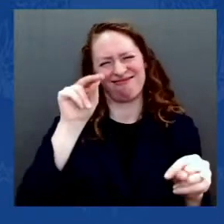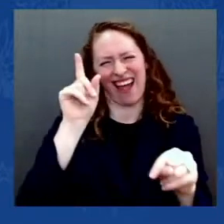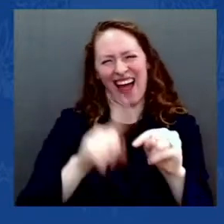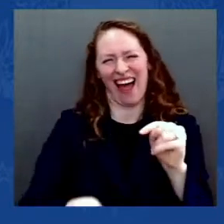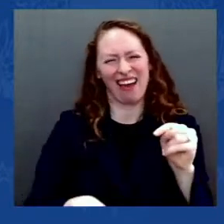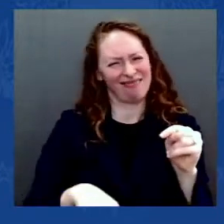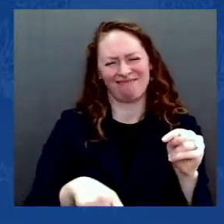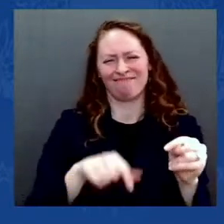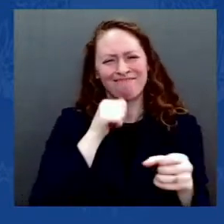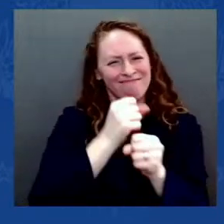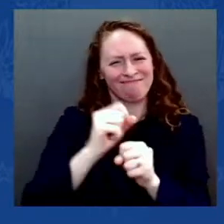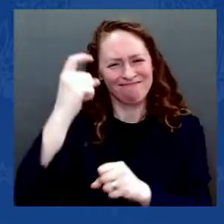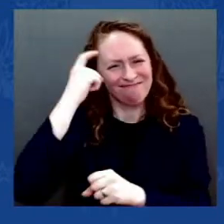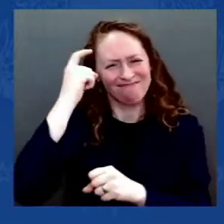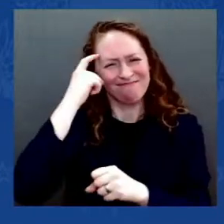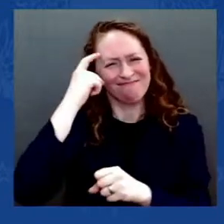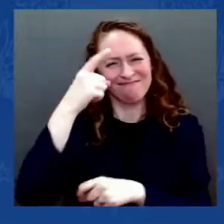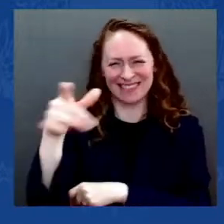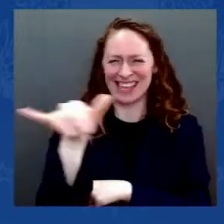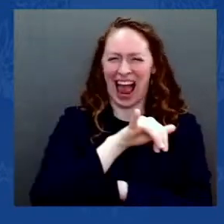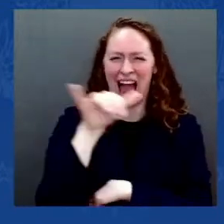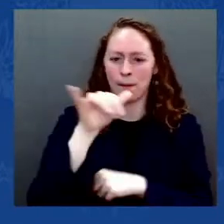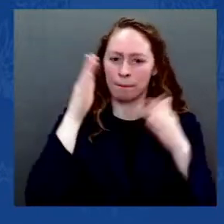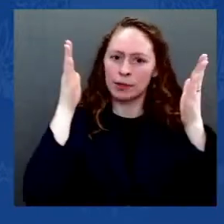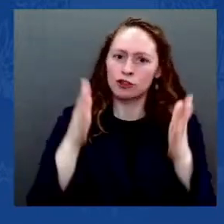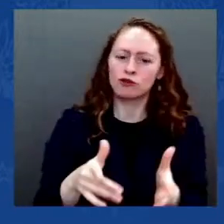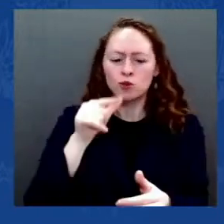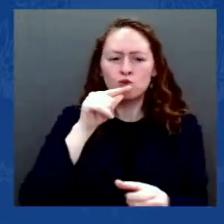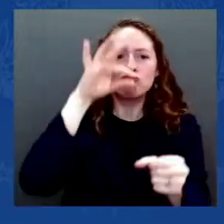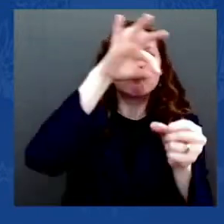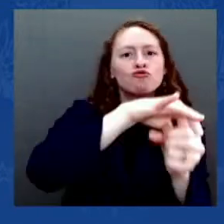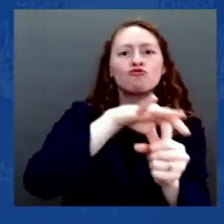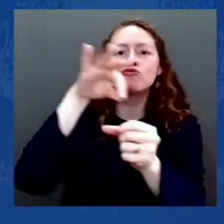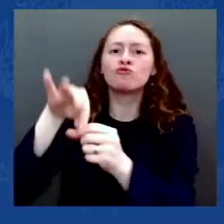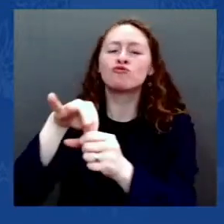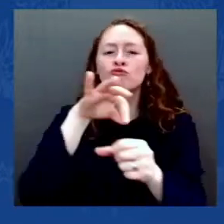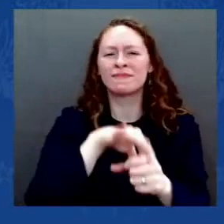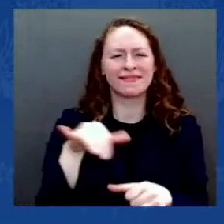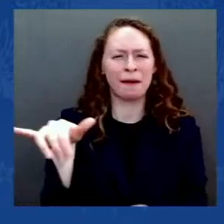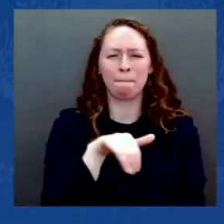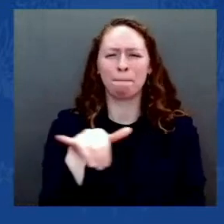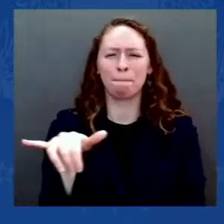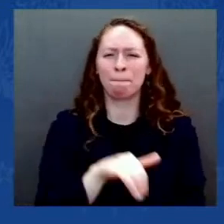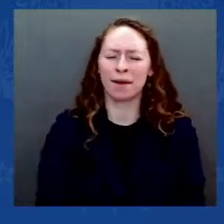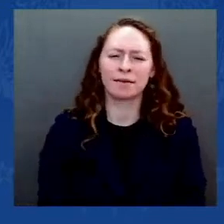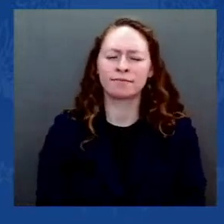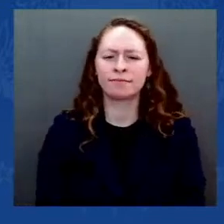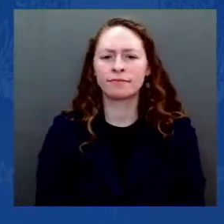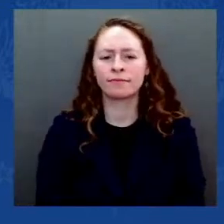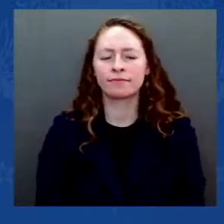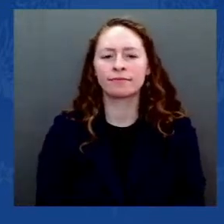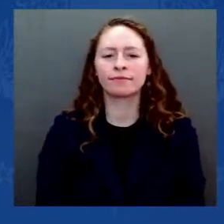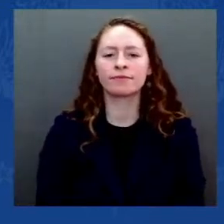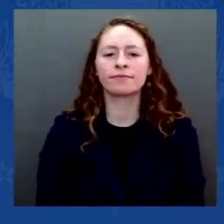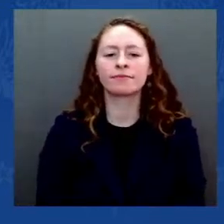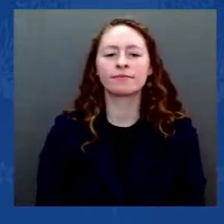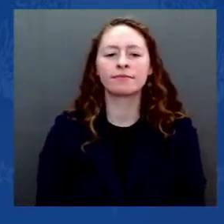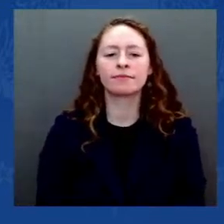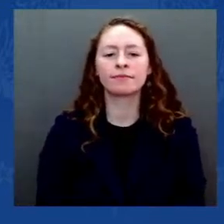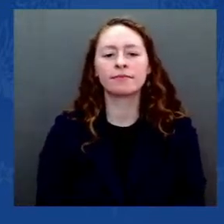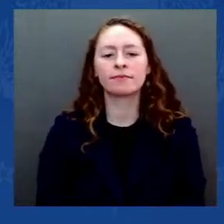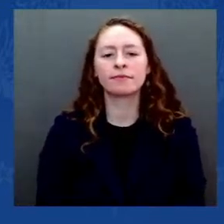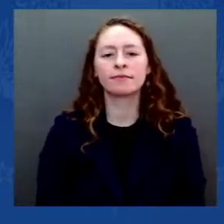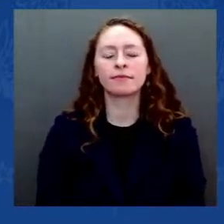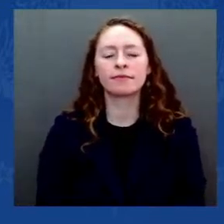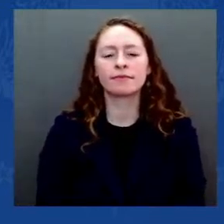the only difference, the former president didn't lose those races. He just lost the one that was his own.